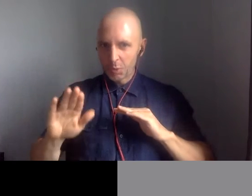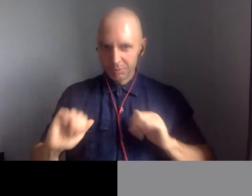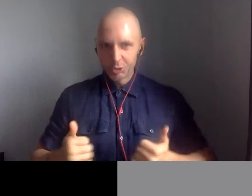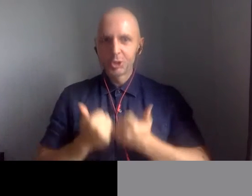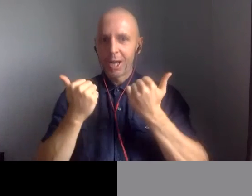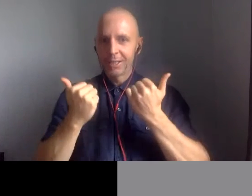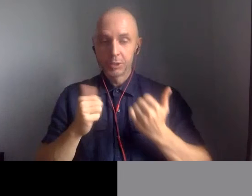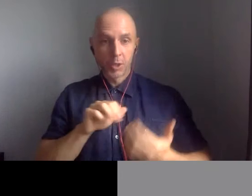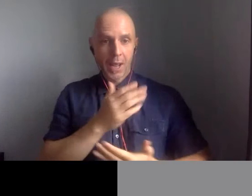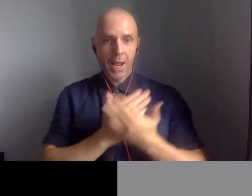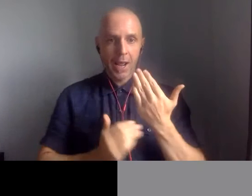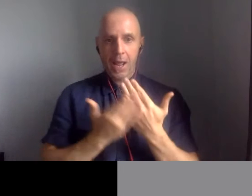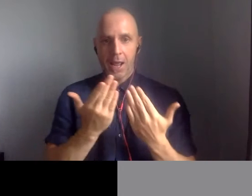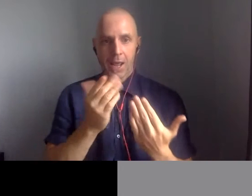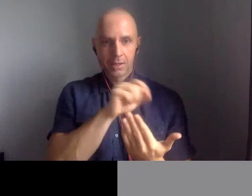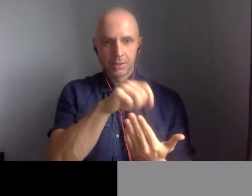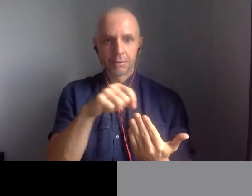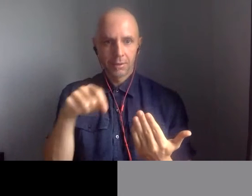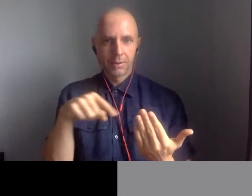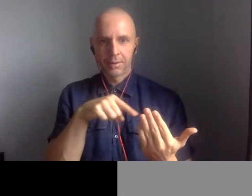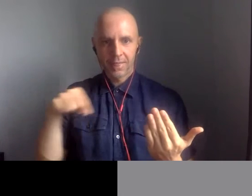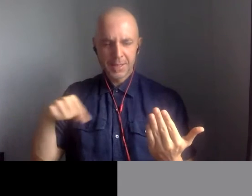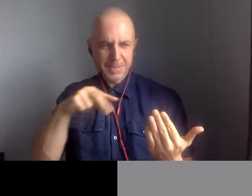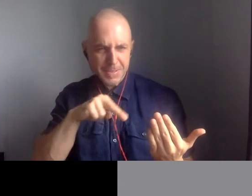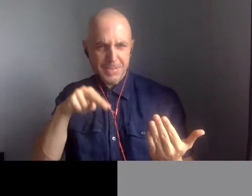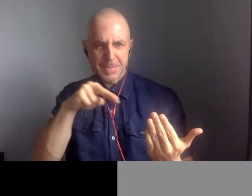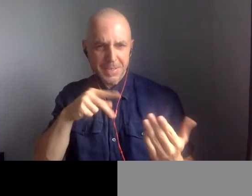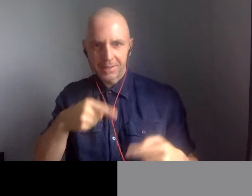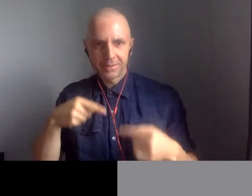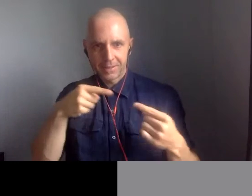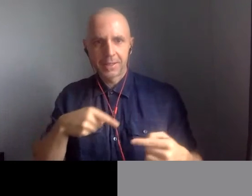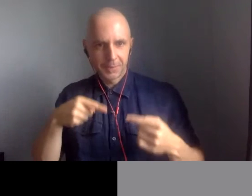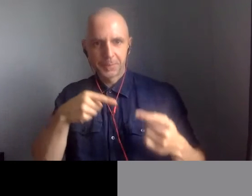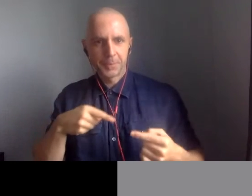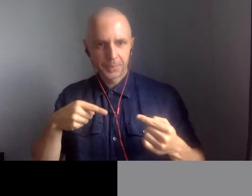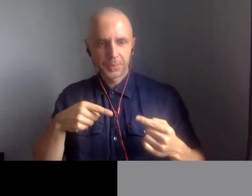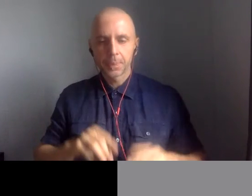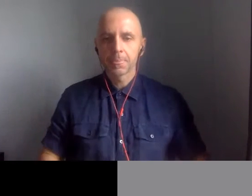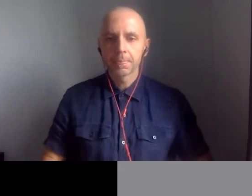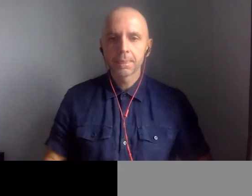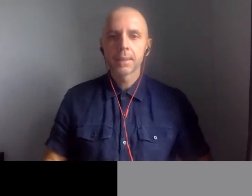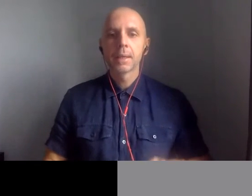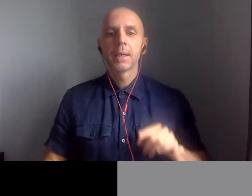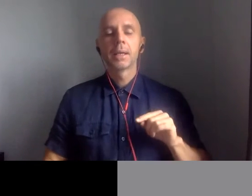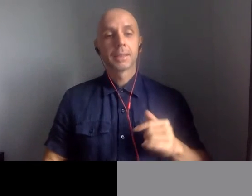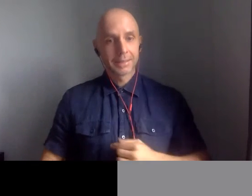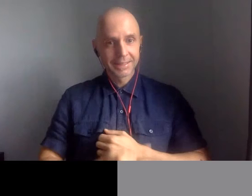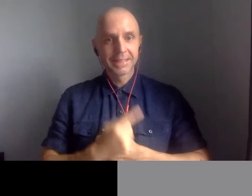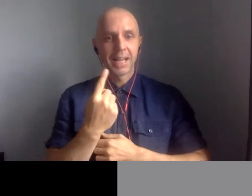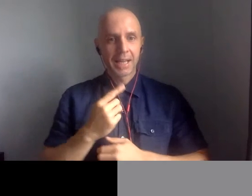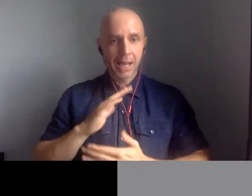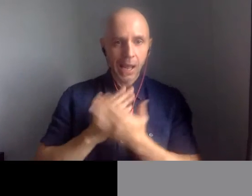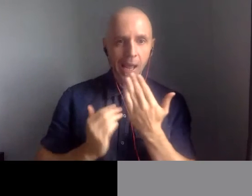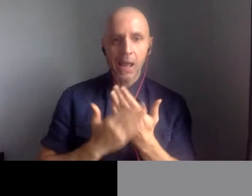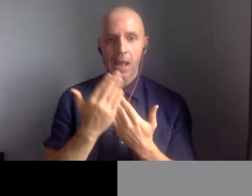same degree that it was, it is taught sufficiently that people are aware that there is a thing called handwriting